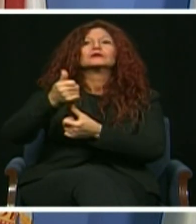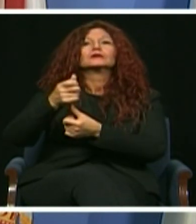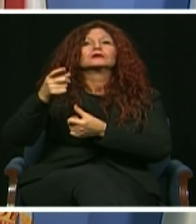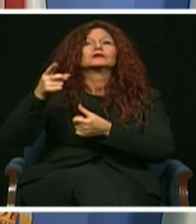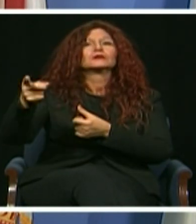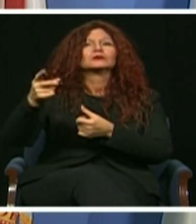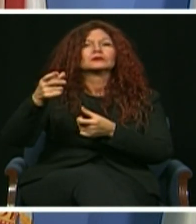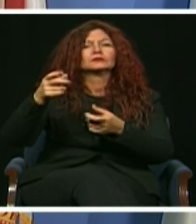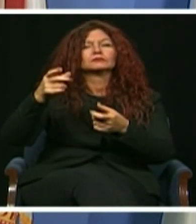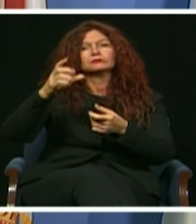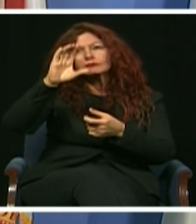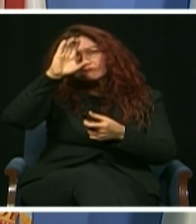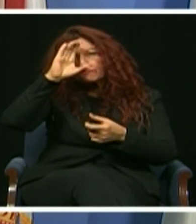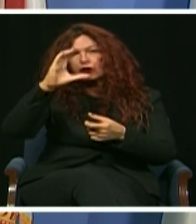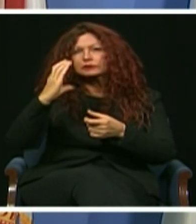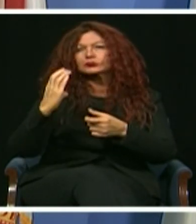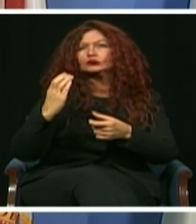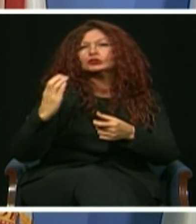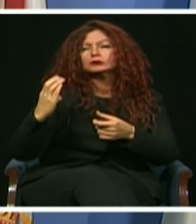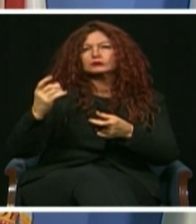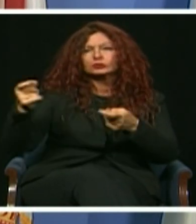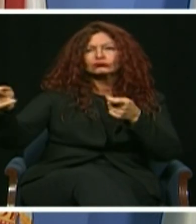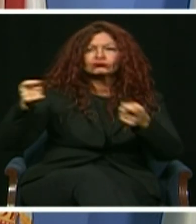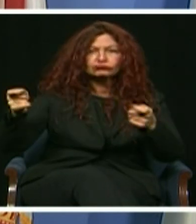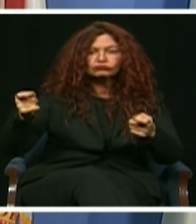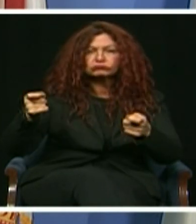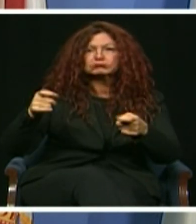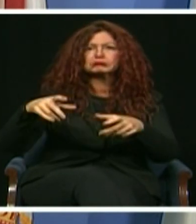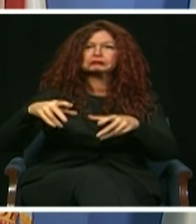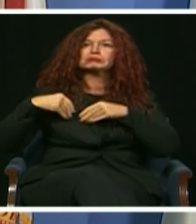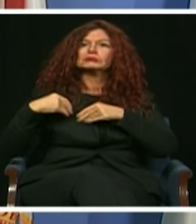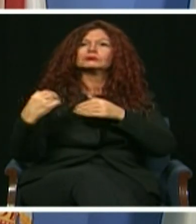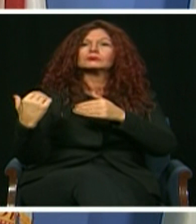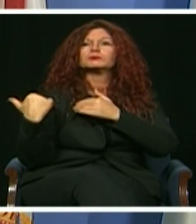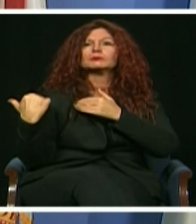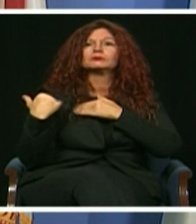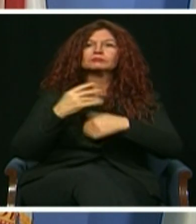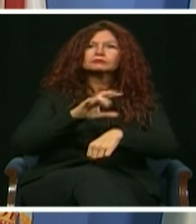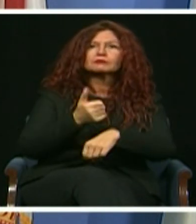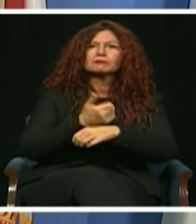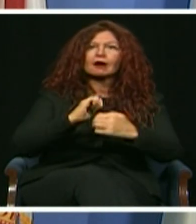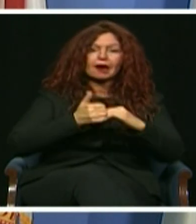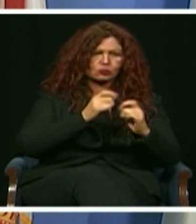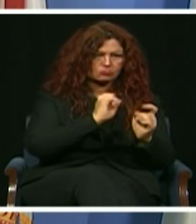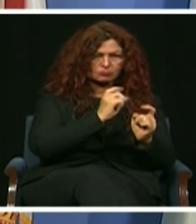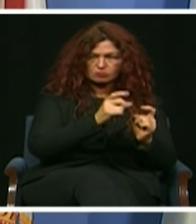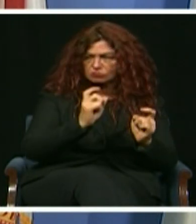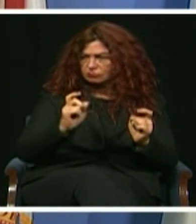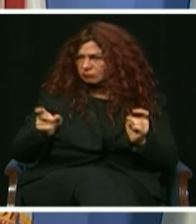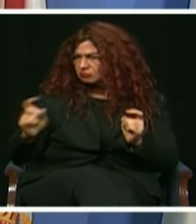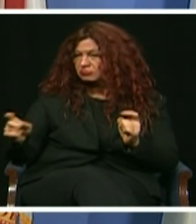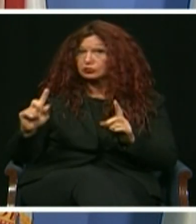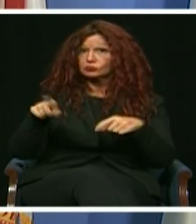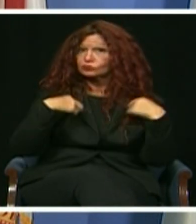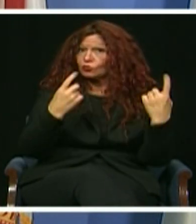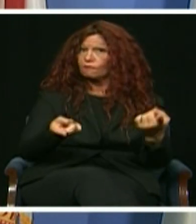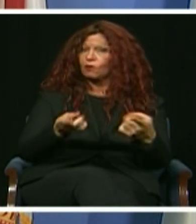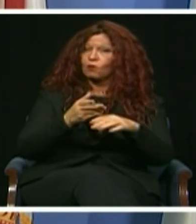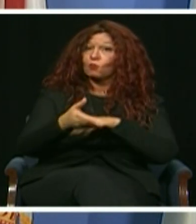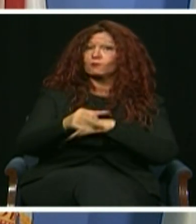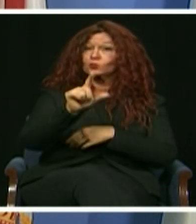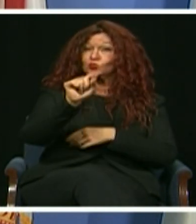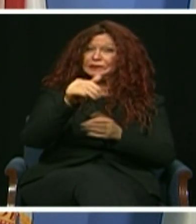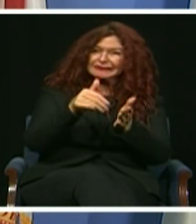working to build a county-wide vaccination program. Together, across the county, we administer over 20,000 vaccines per week,